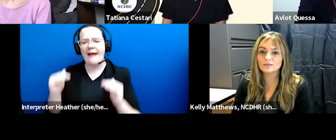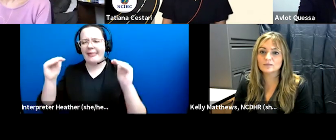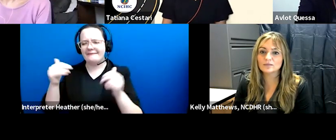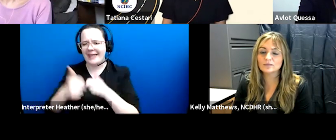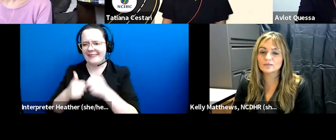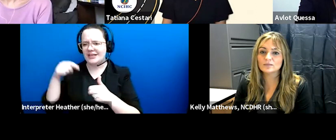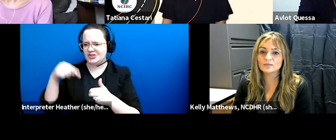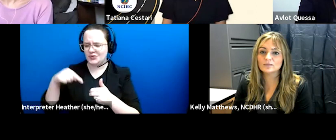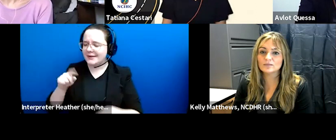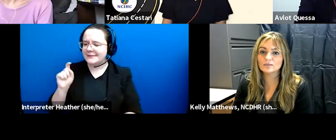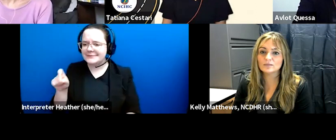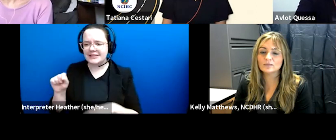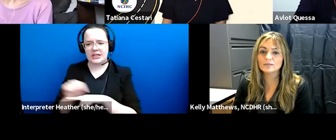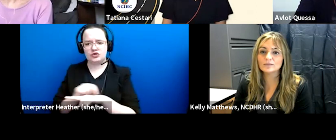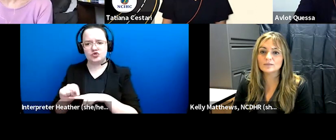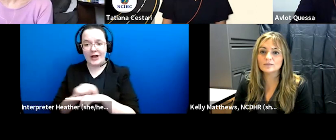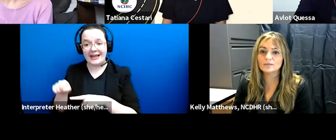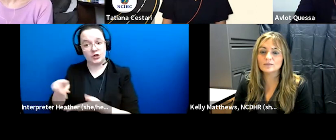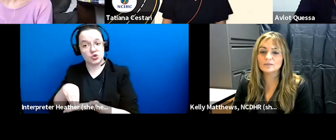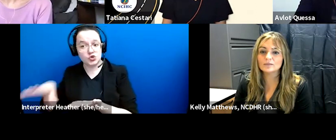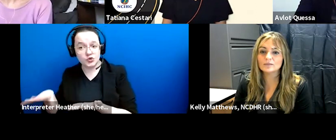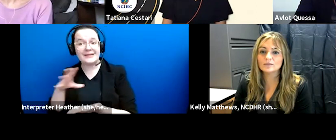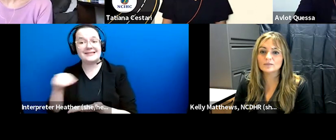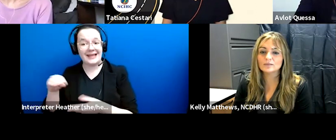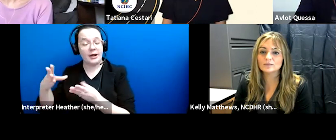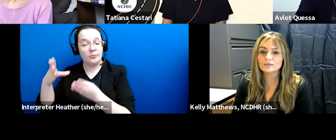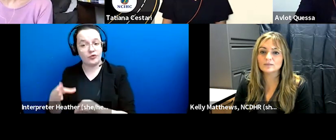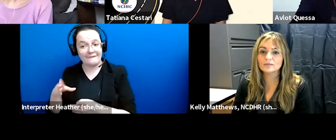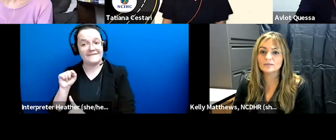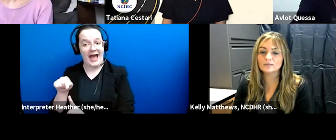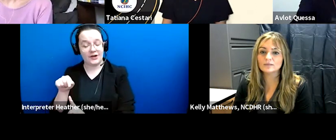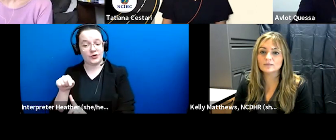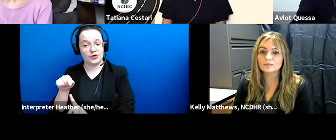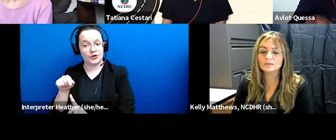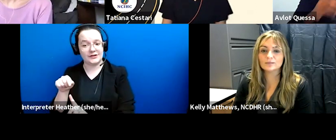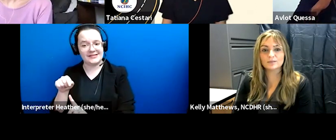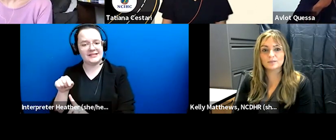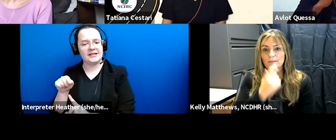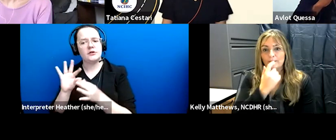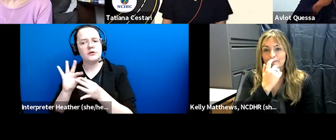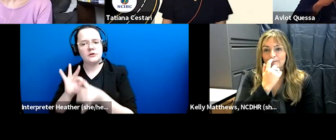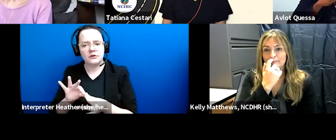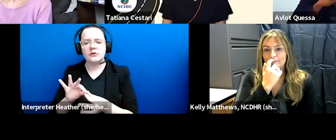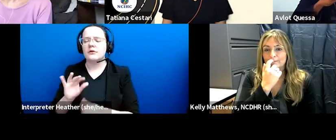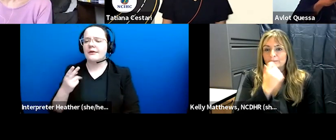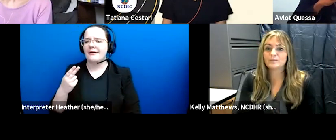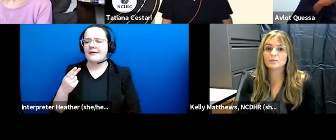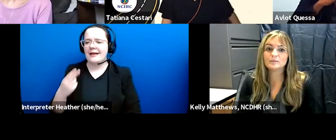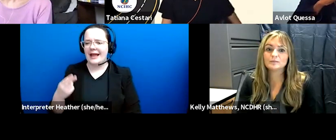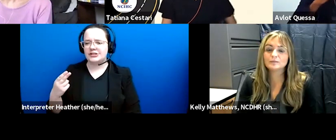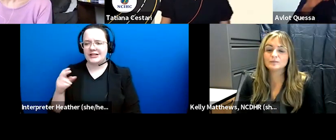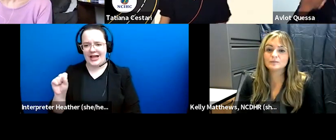the need for training of students and providers in comments to hhs for the